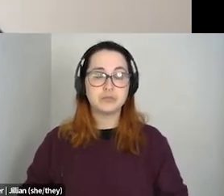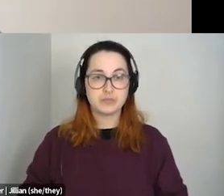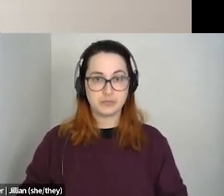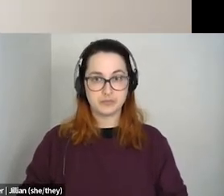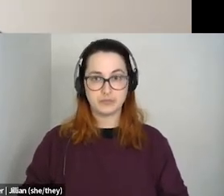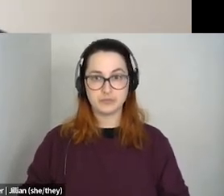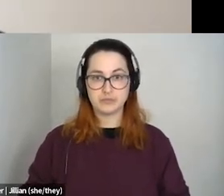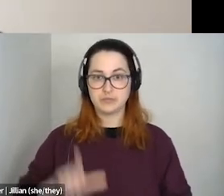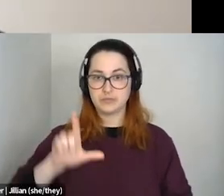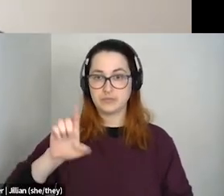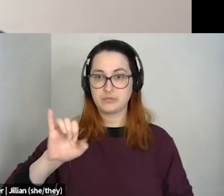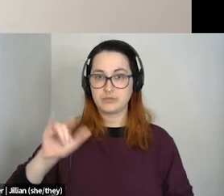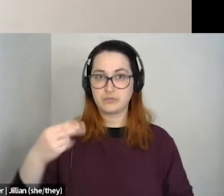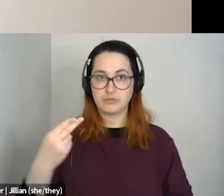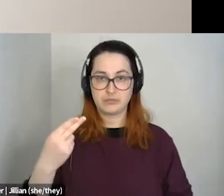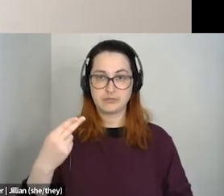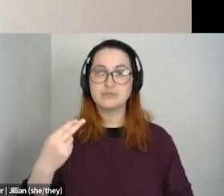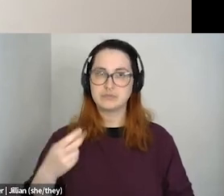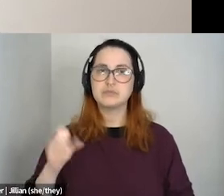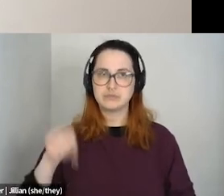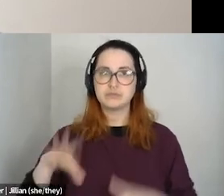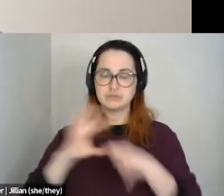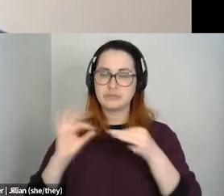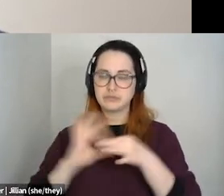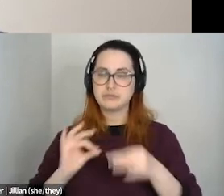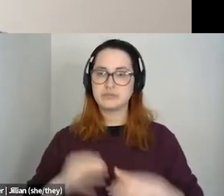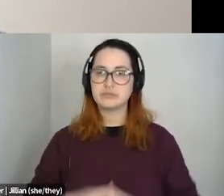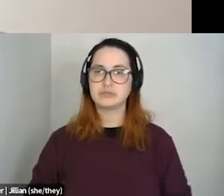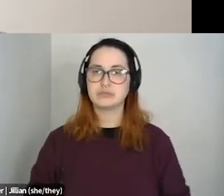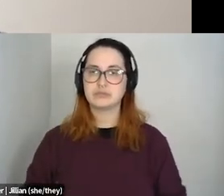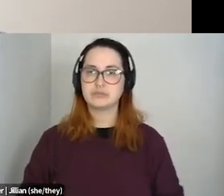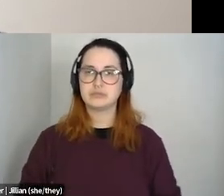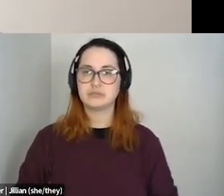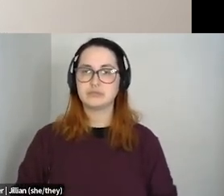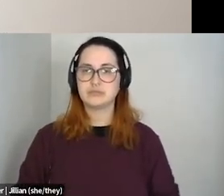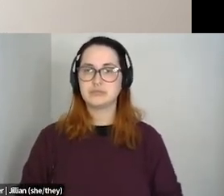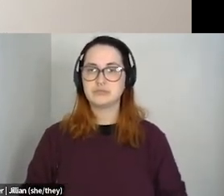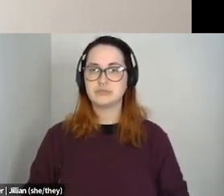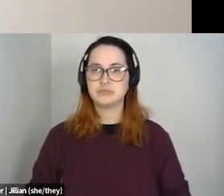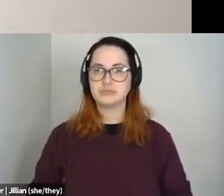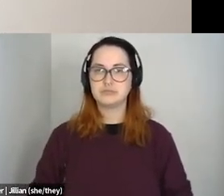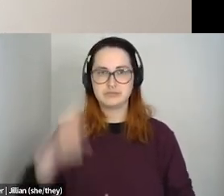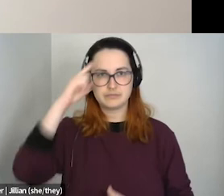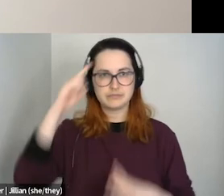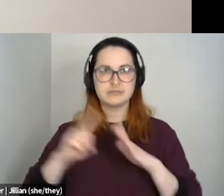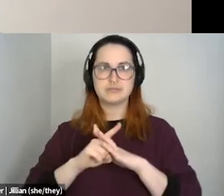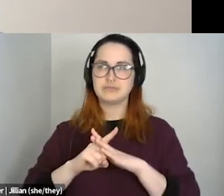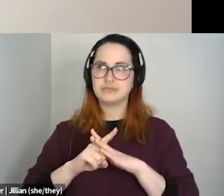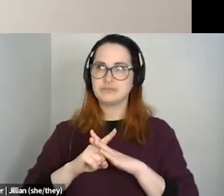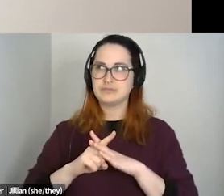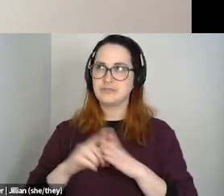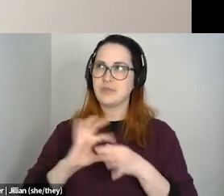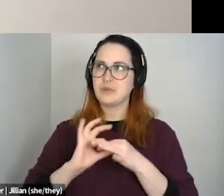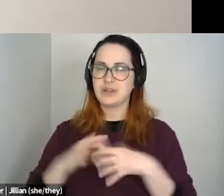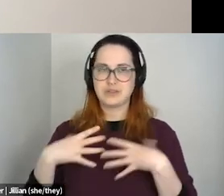Um, yeah, I can jump in on that. I think, um, first thing I thought of when thinking about sort of the resiliency that exists